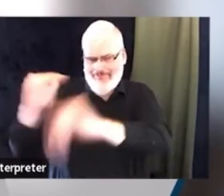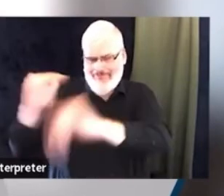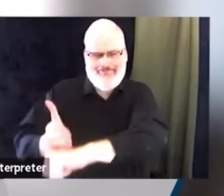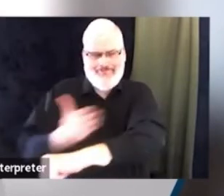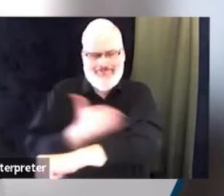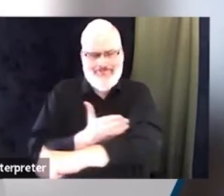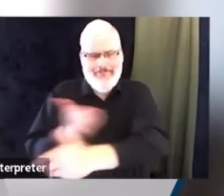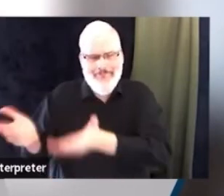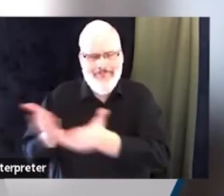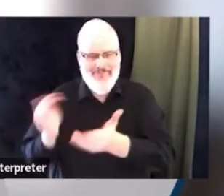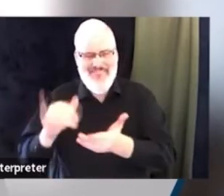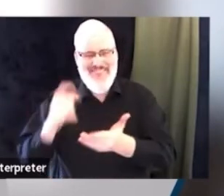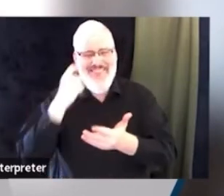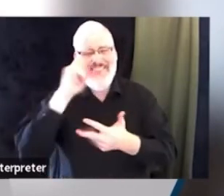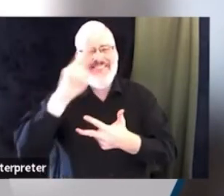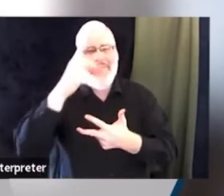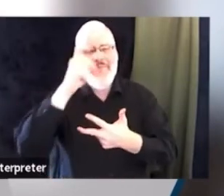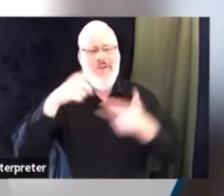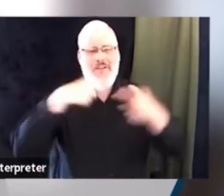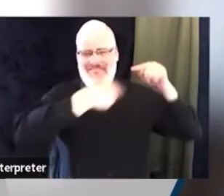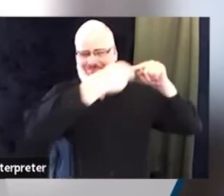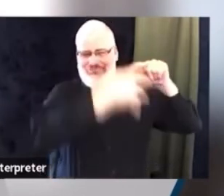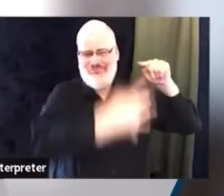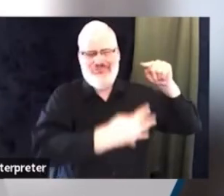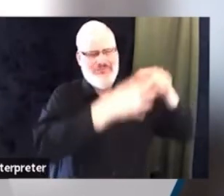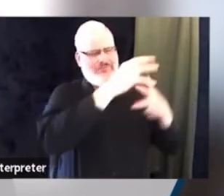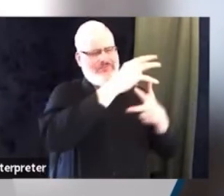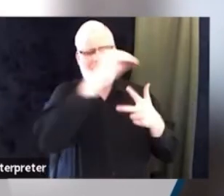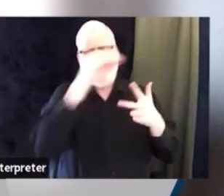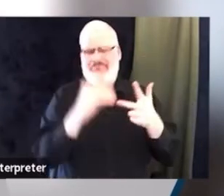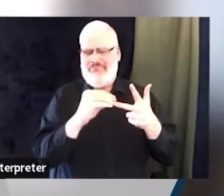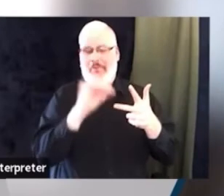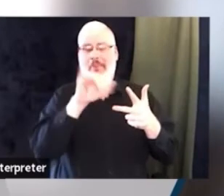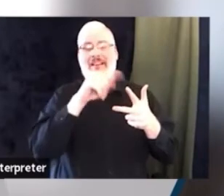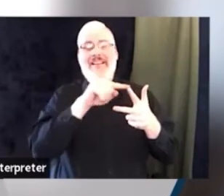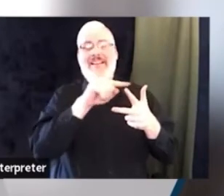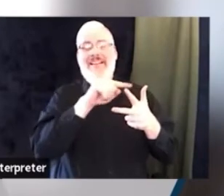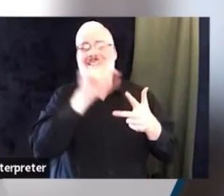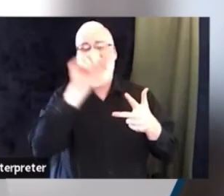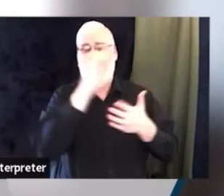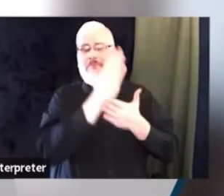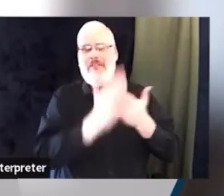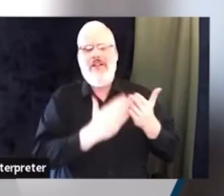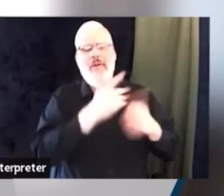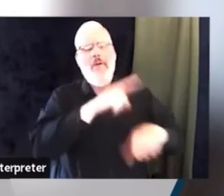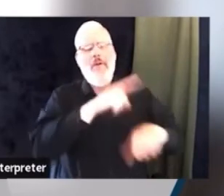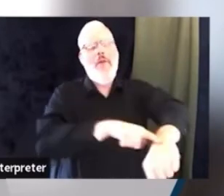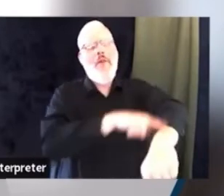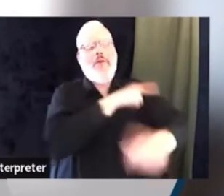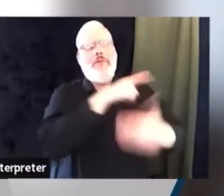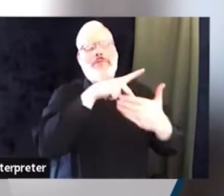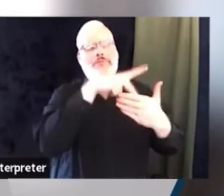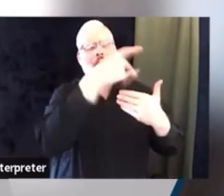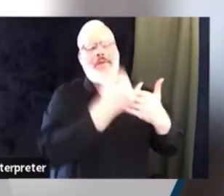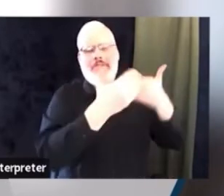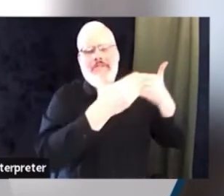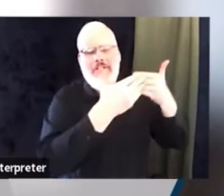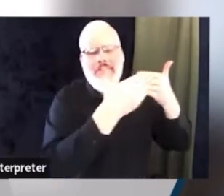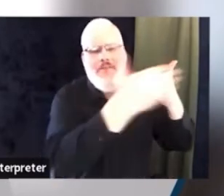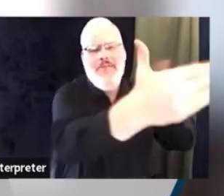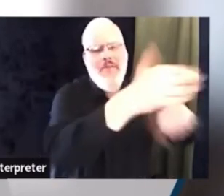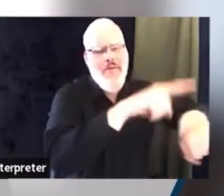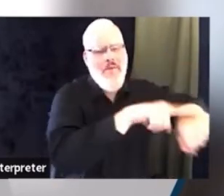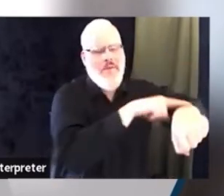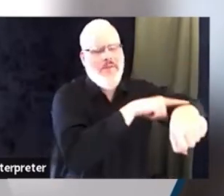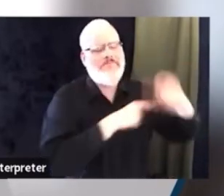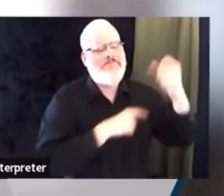Within the first year, to answer the first part of that question, the very first thing I would do is put